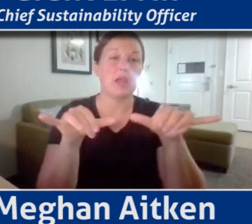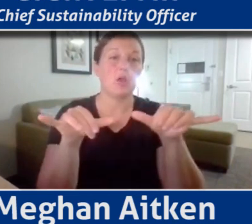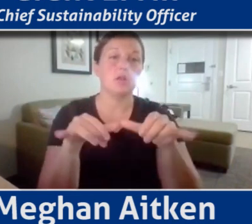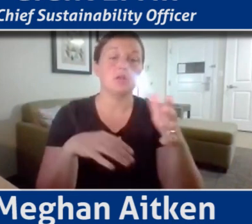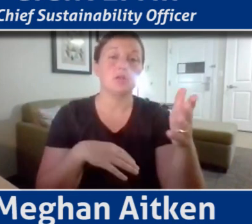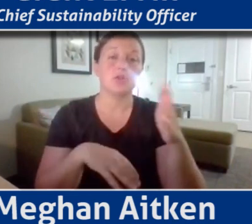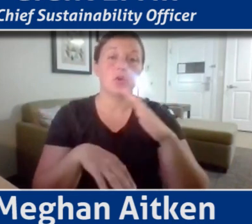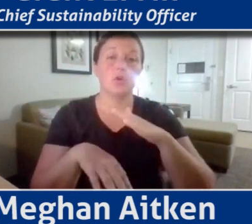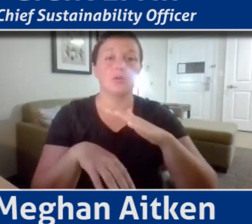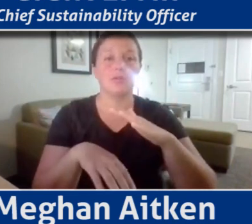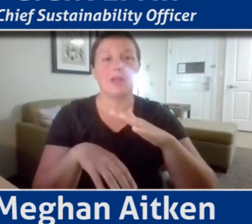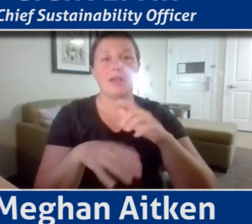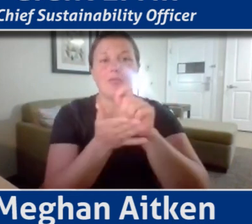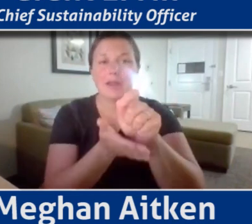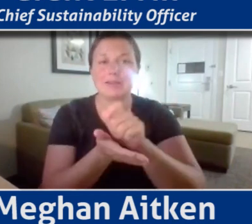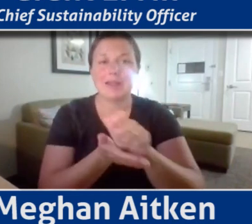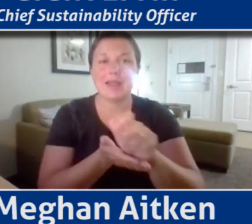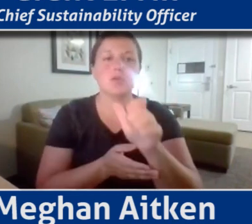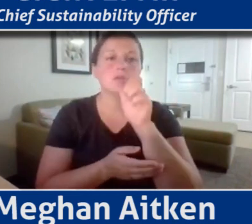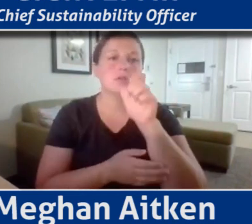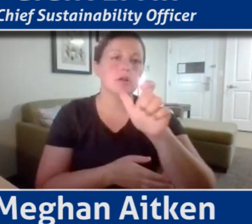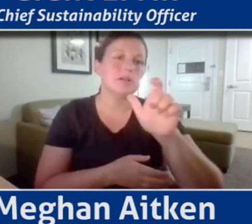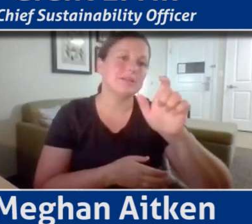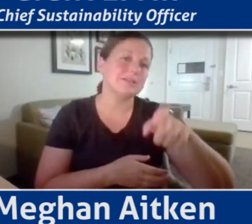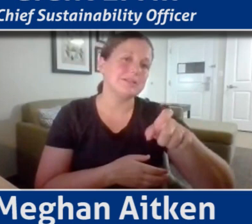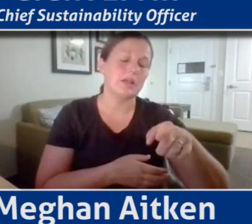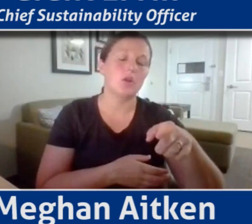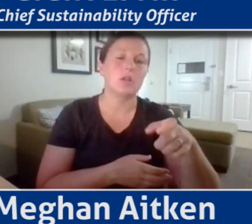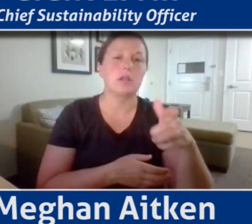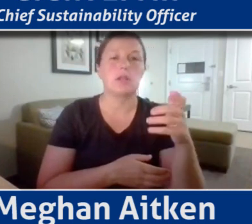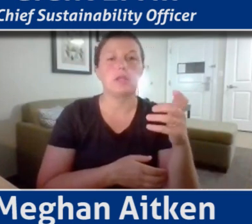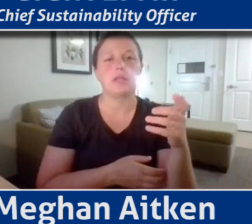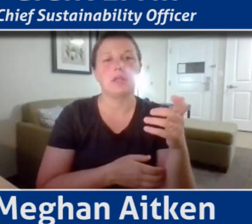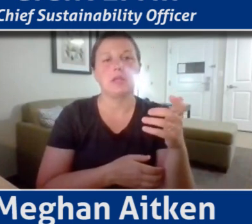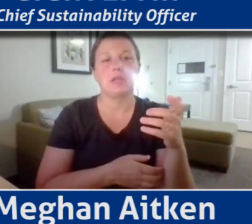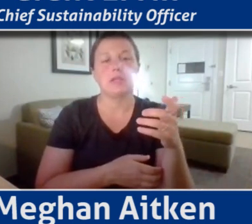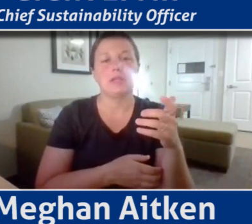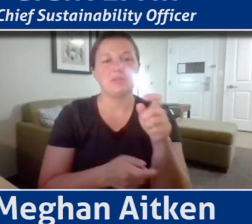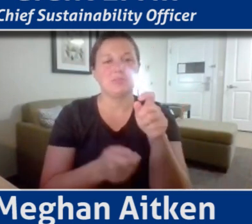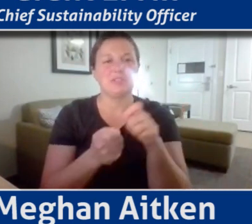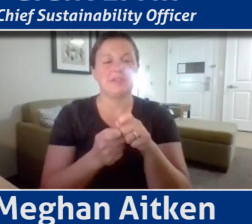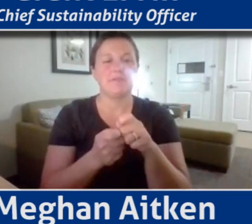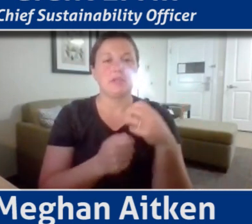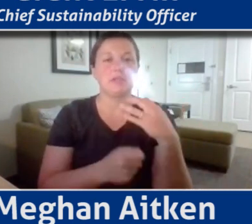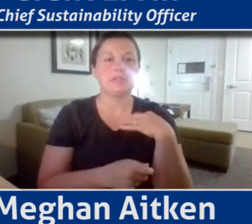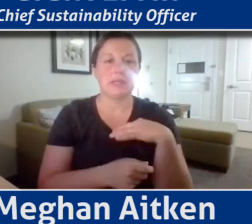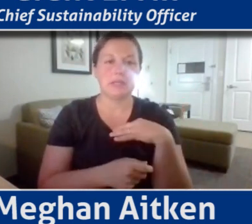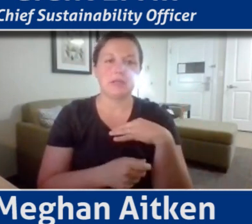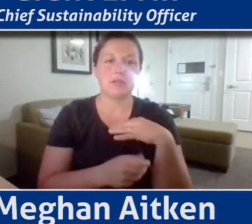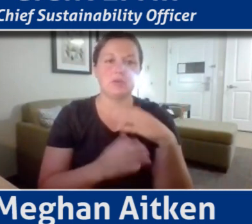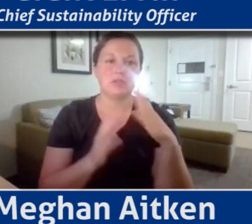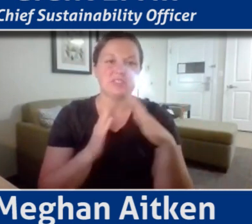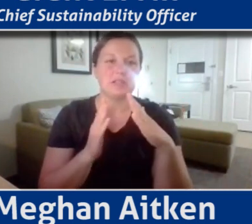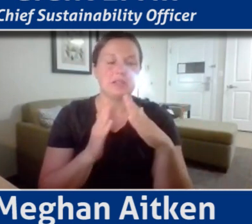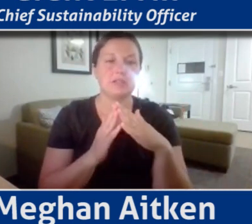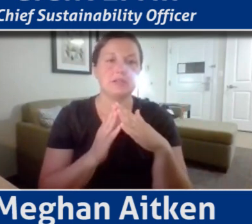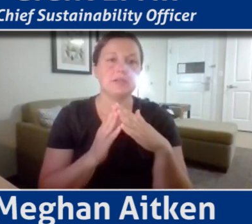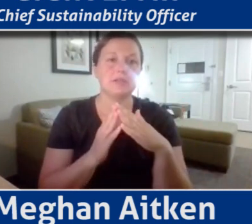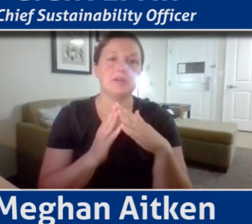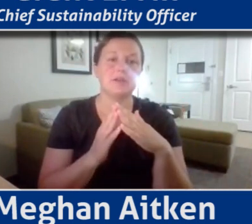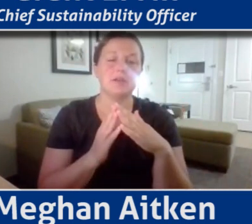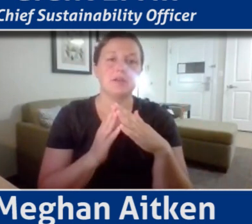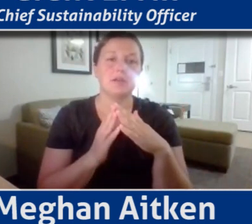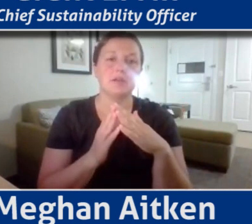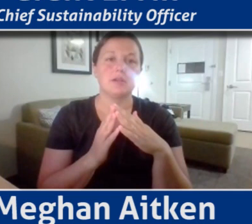paper, they're not necessarily super relevant to cities. The essence of them is, that's why we're utilizing them, but